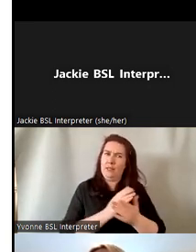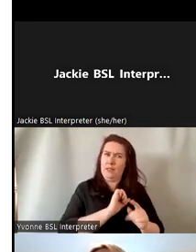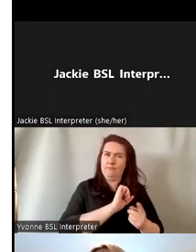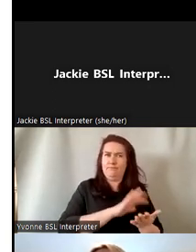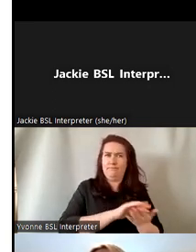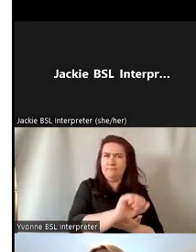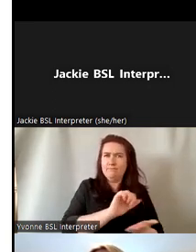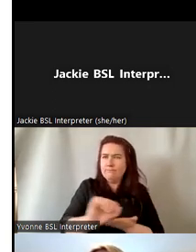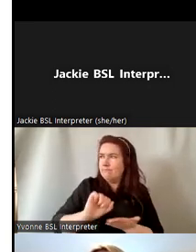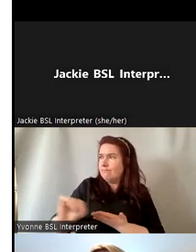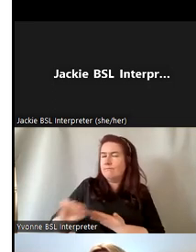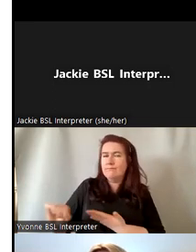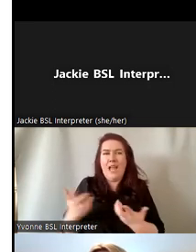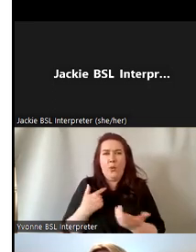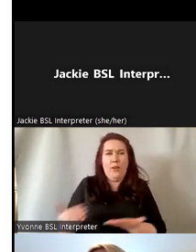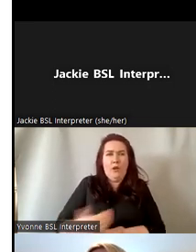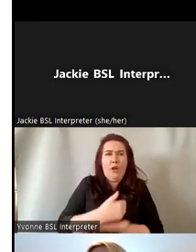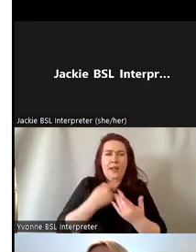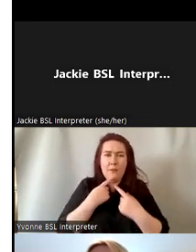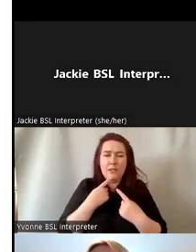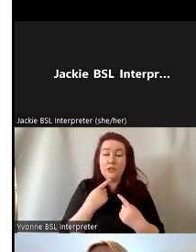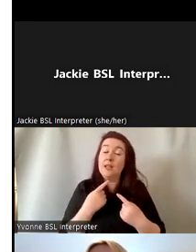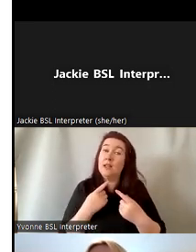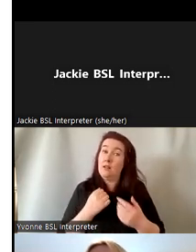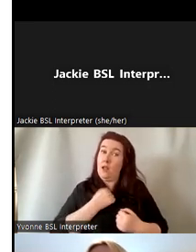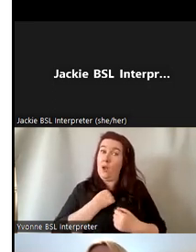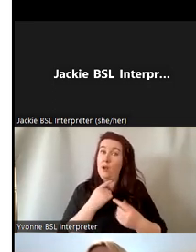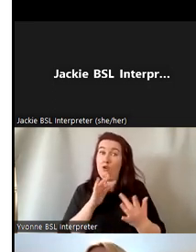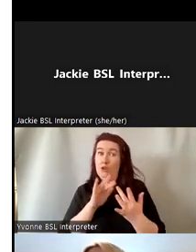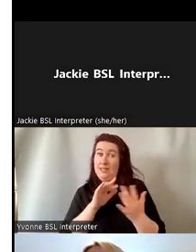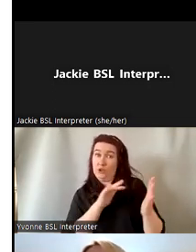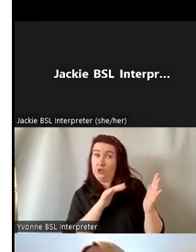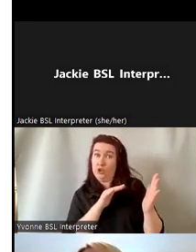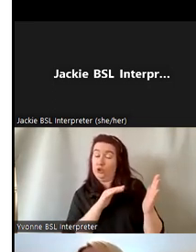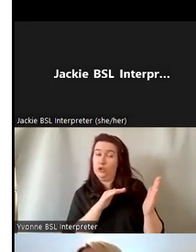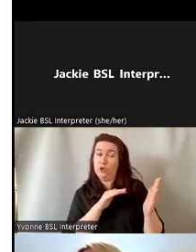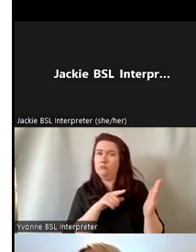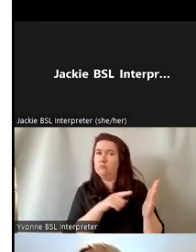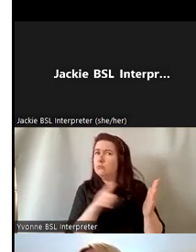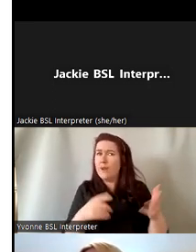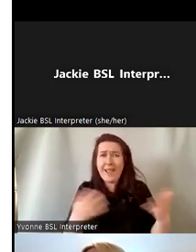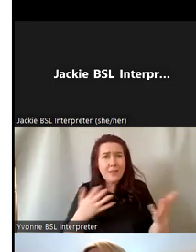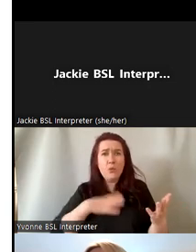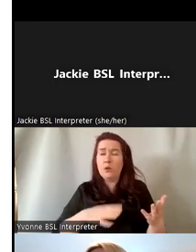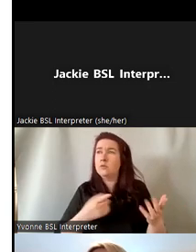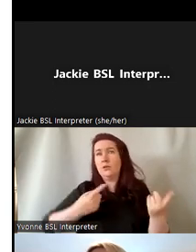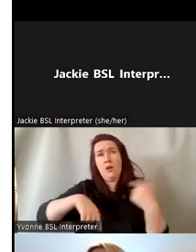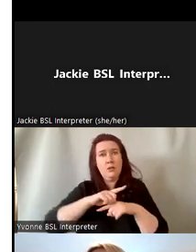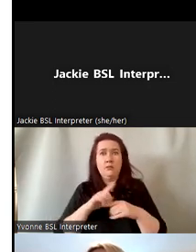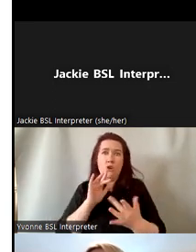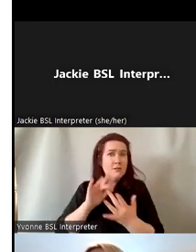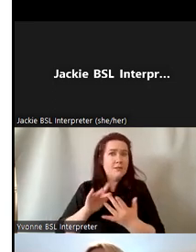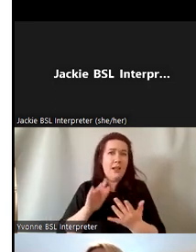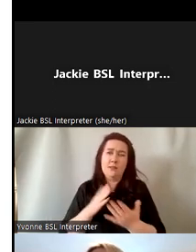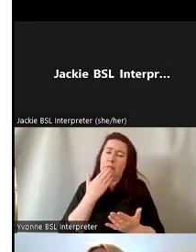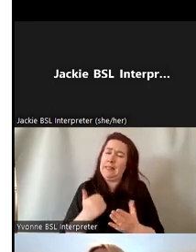um our contact details are online there and if anybody ever wants us at any stage please feel free to